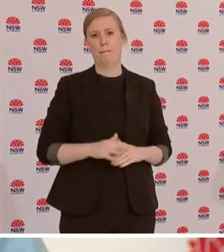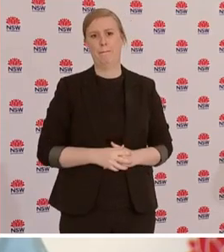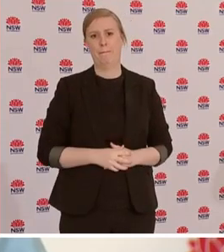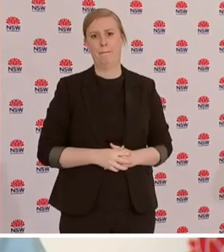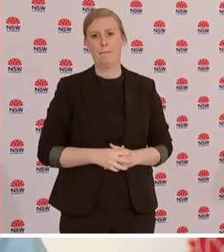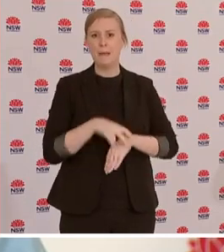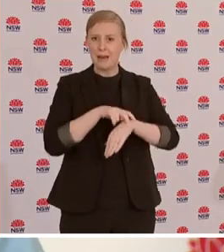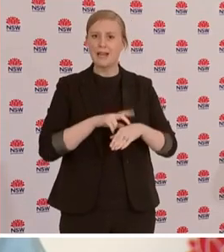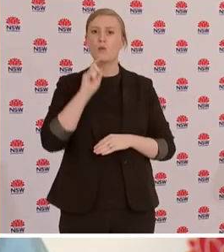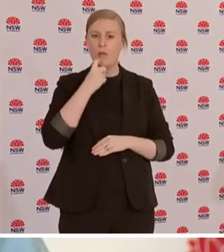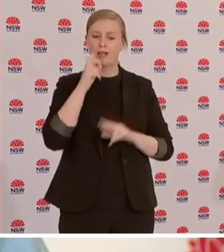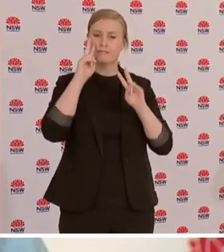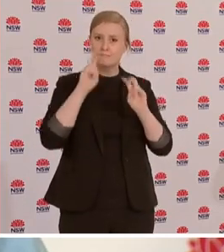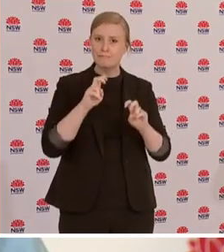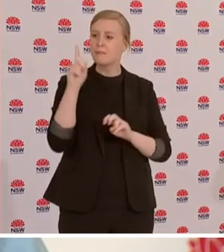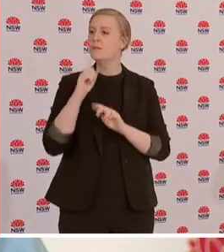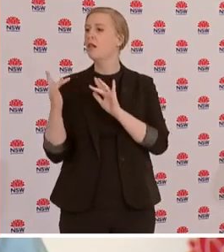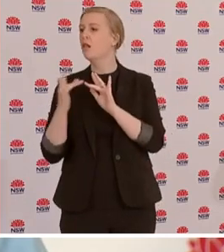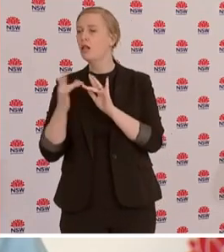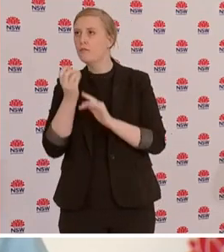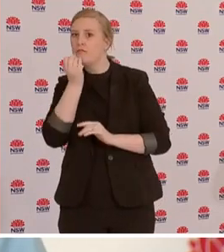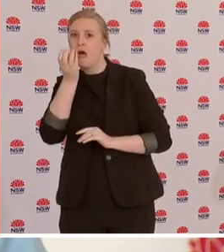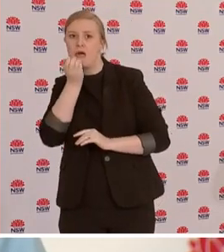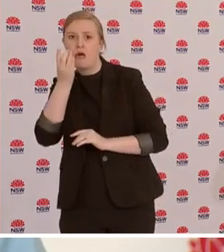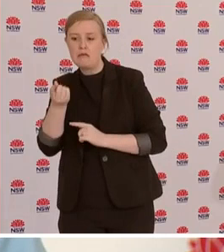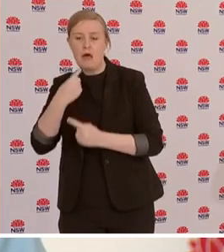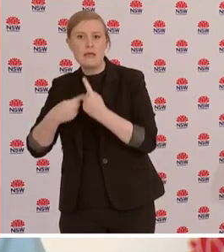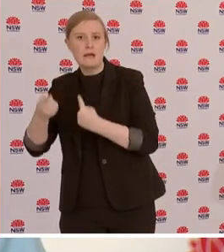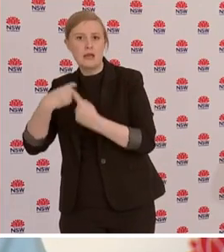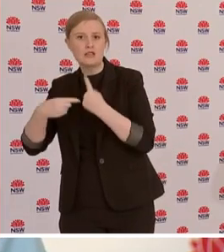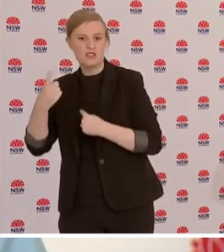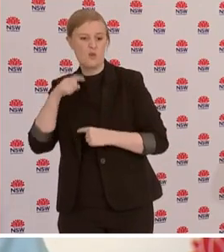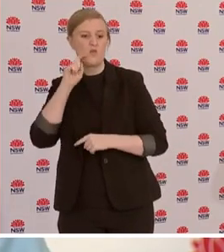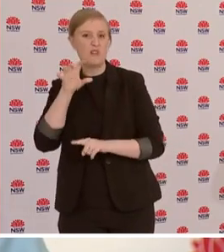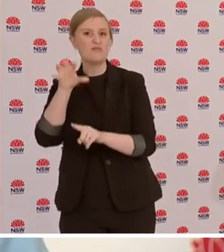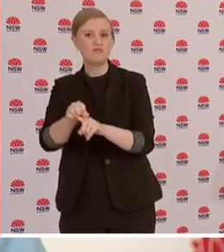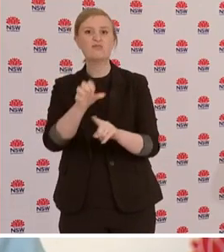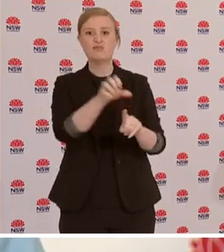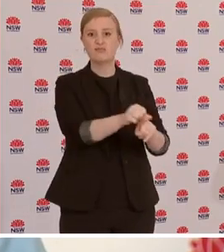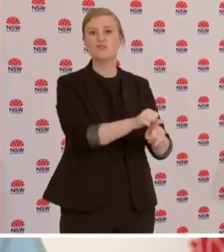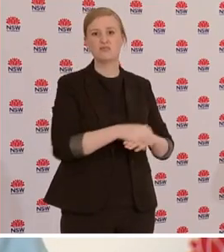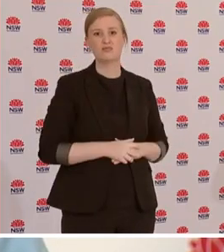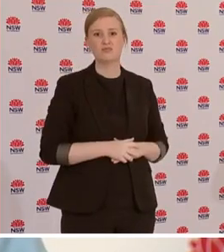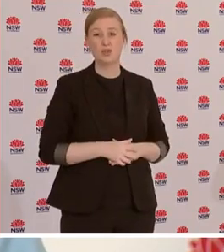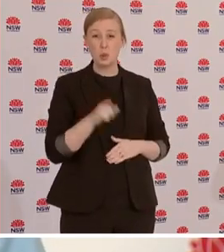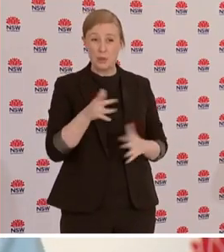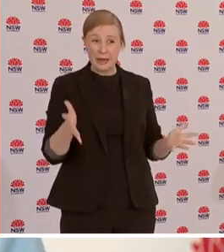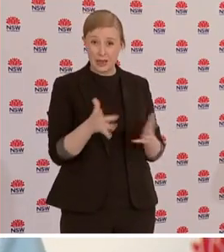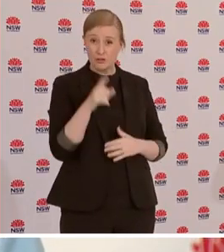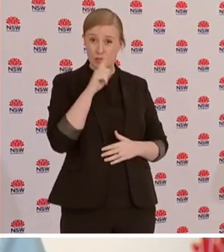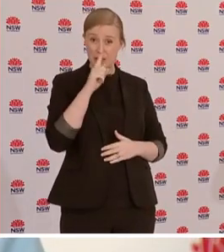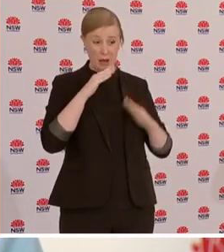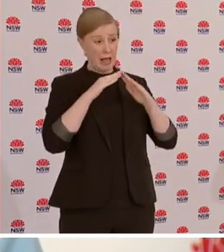around businesses that want to draw people out of their houses to sell cocktails, to sell alcohol in plastic cups